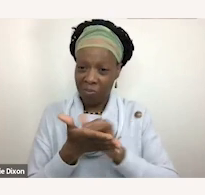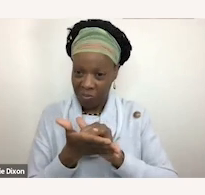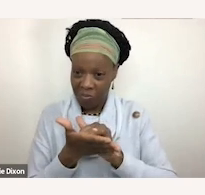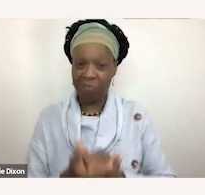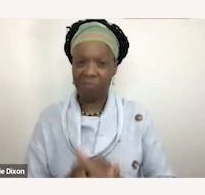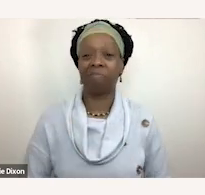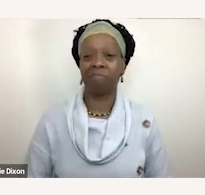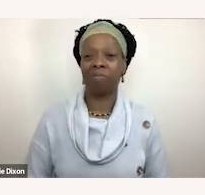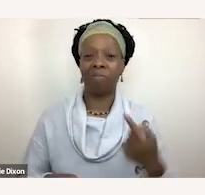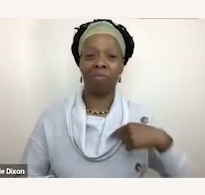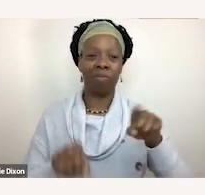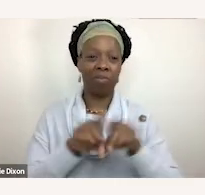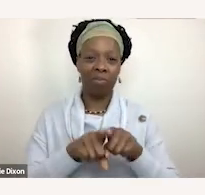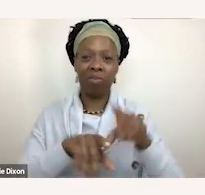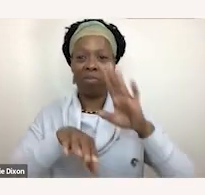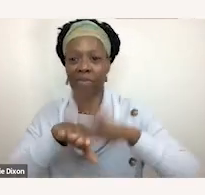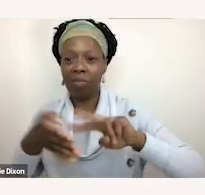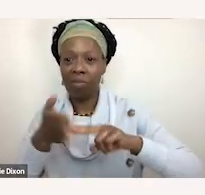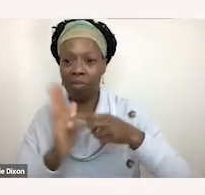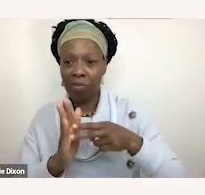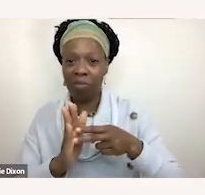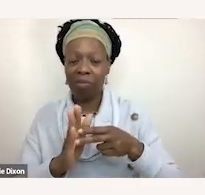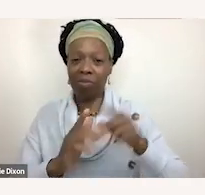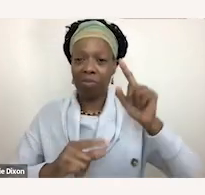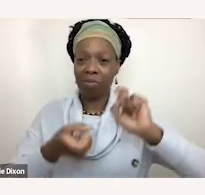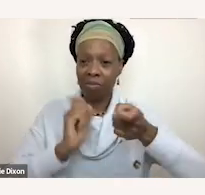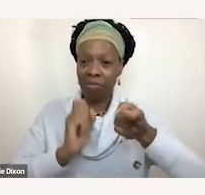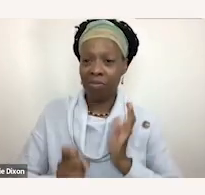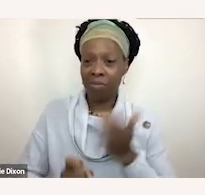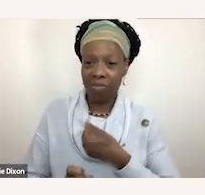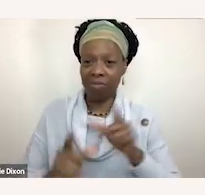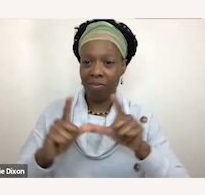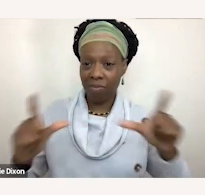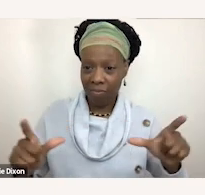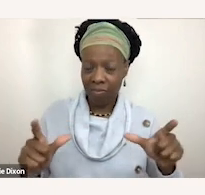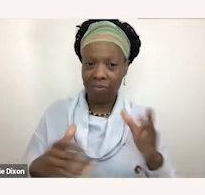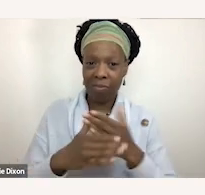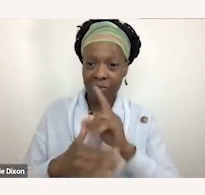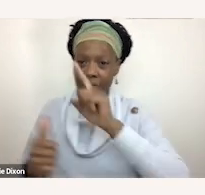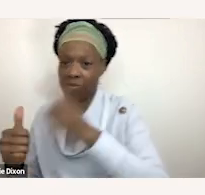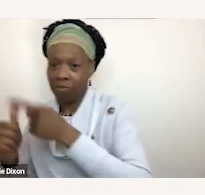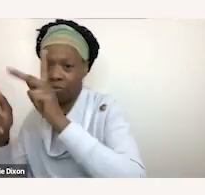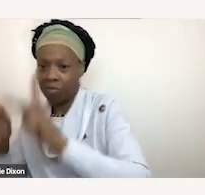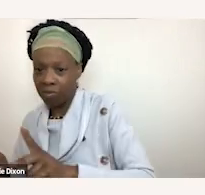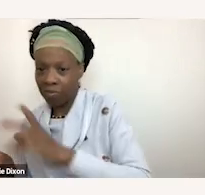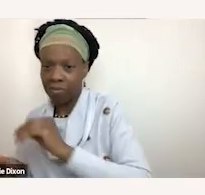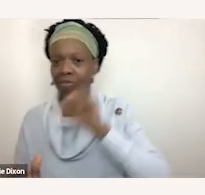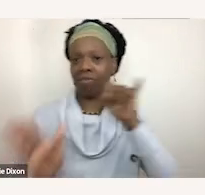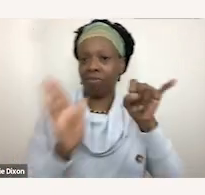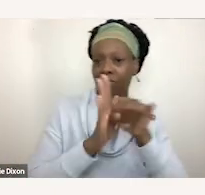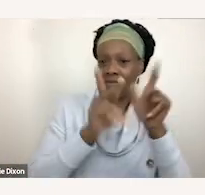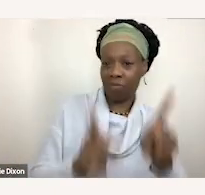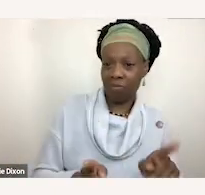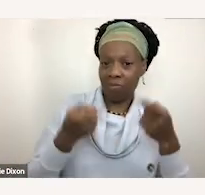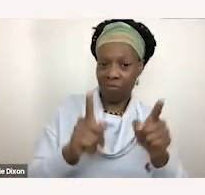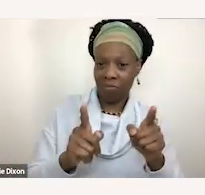We are also intentionally varying our language usage between first-person language and identity-first language during this presentation, and